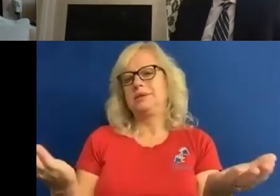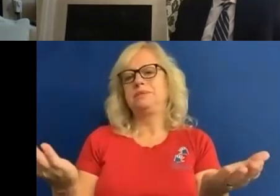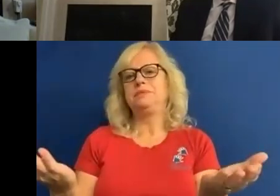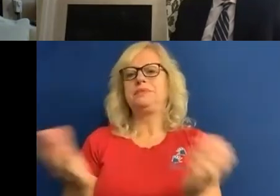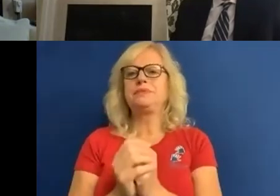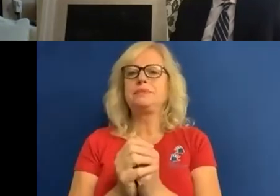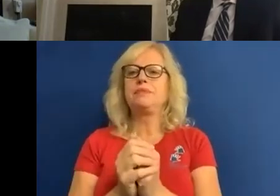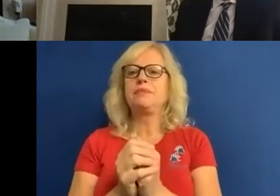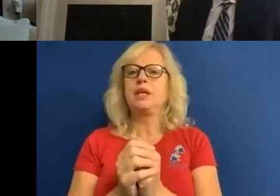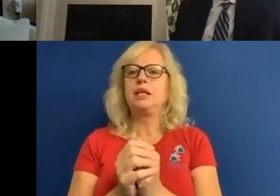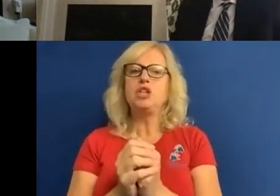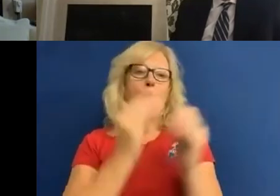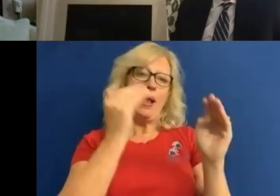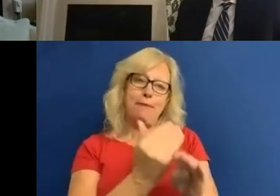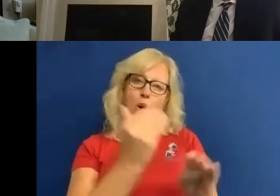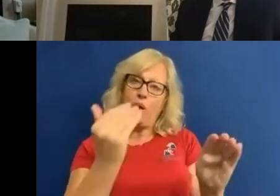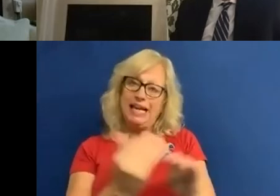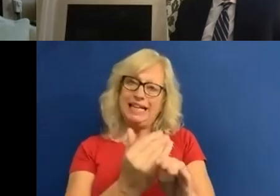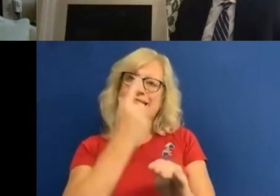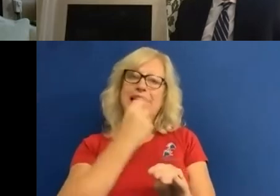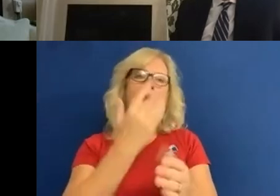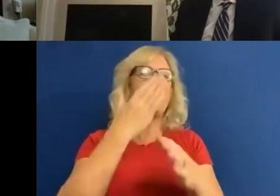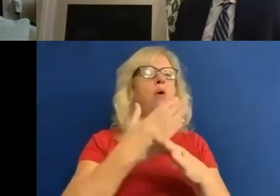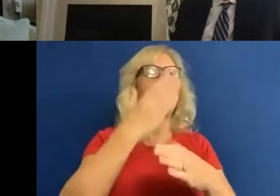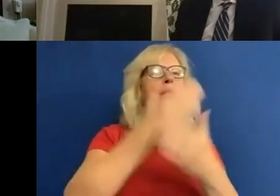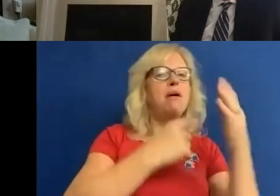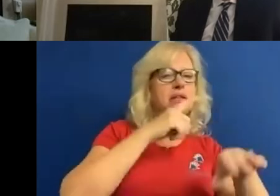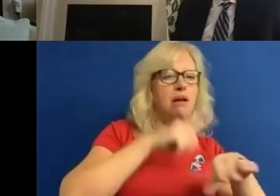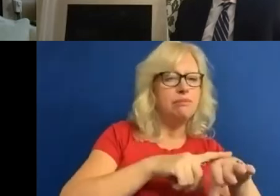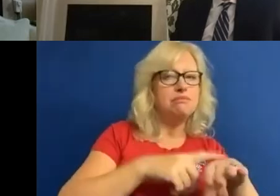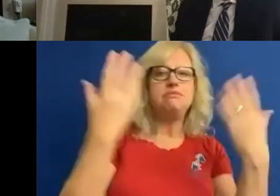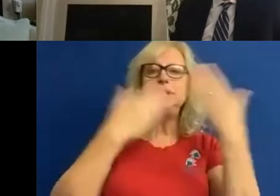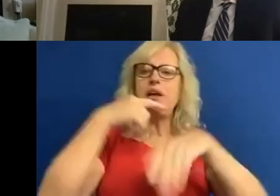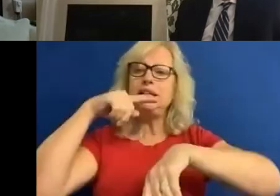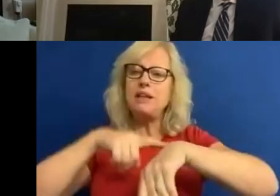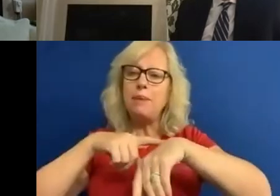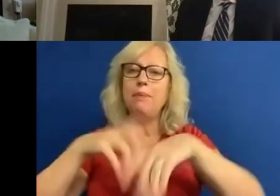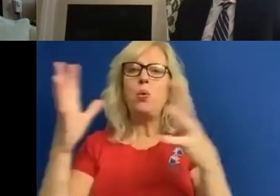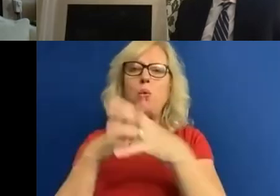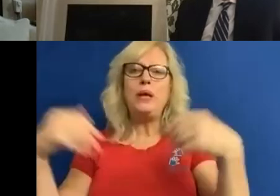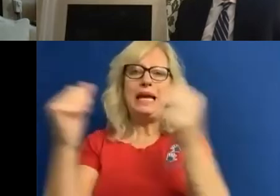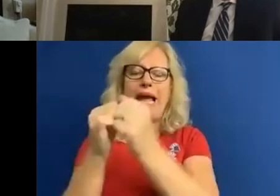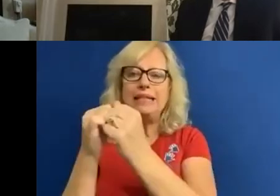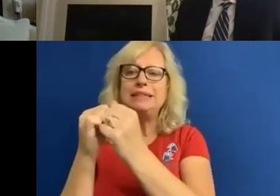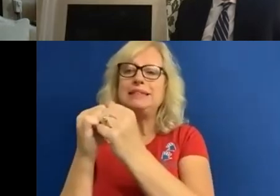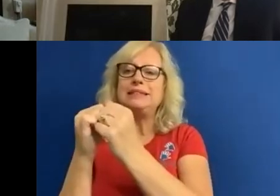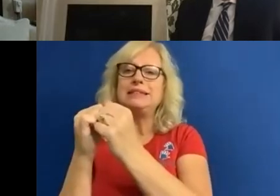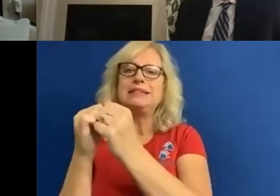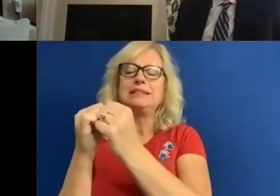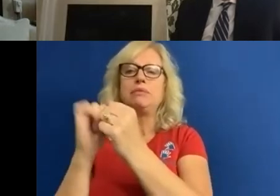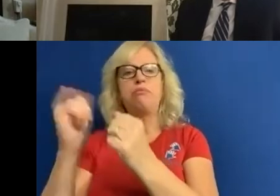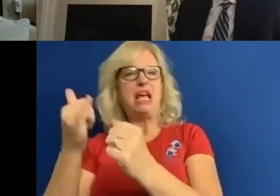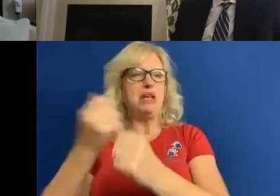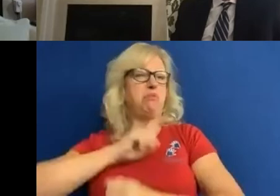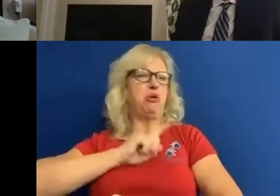employees can work part time, they can work at night, they can work at weekends if it suits them to do so they might have childcare responsibilities